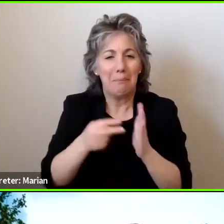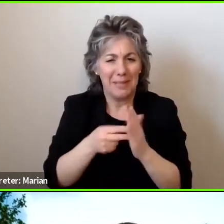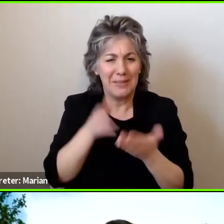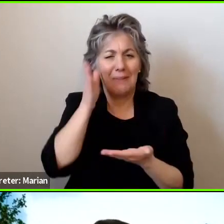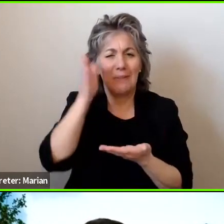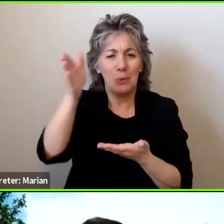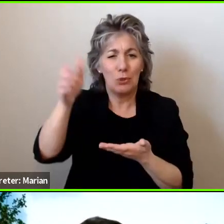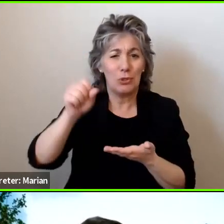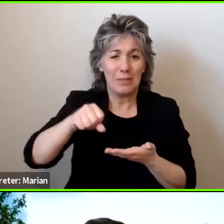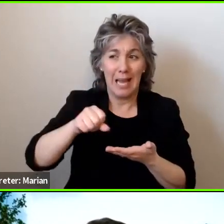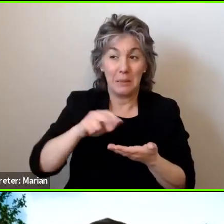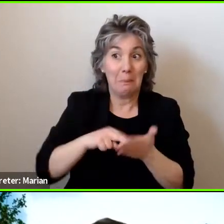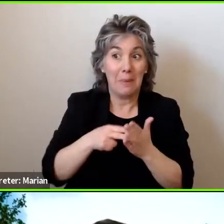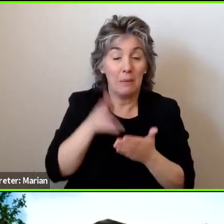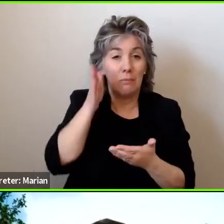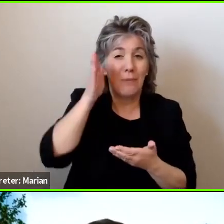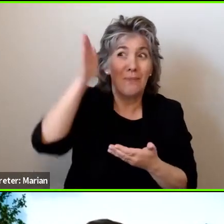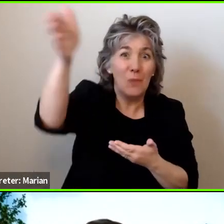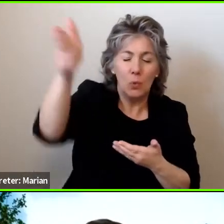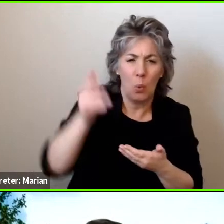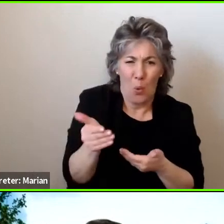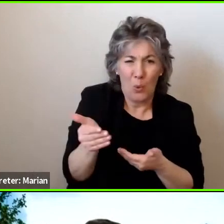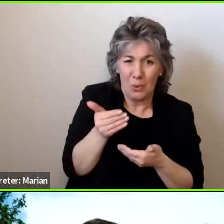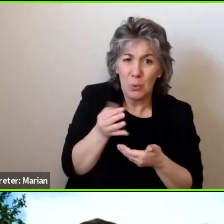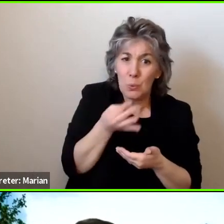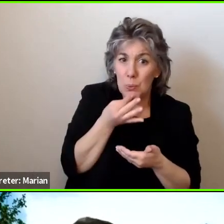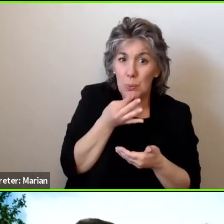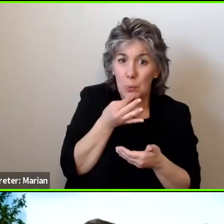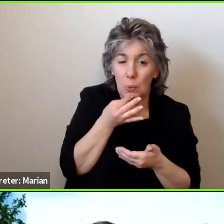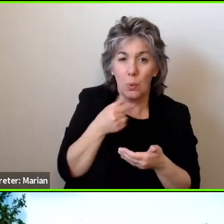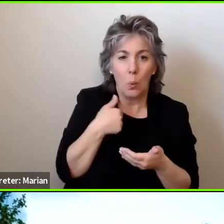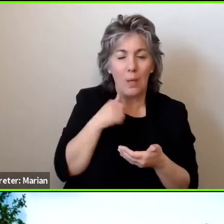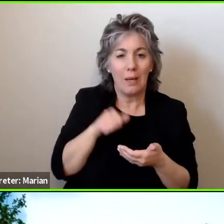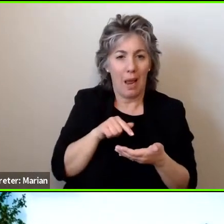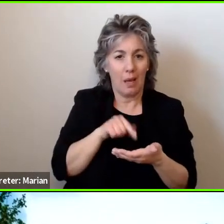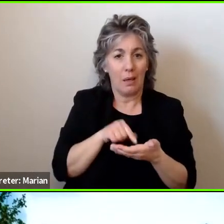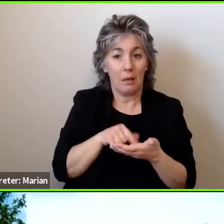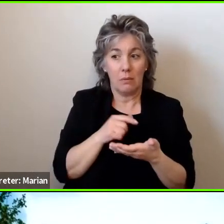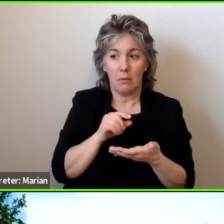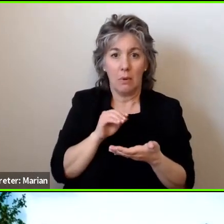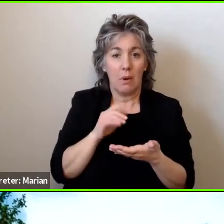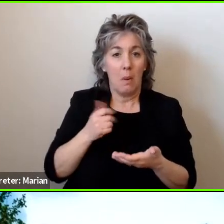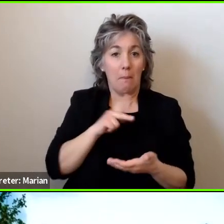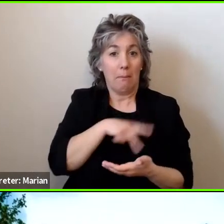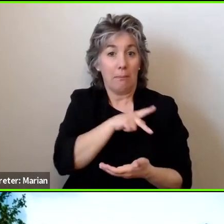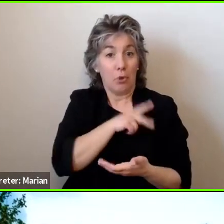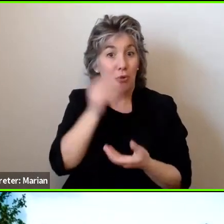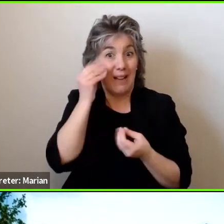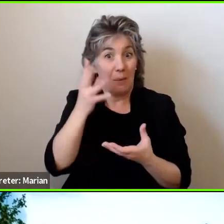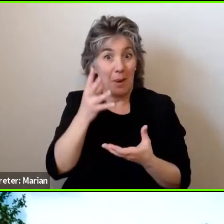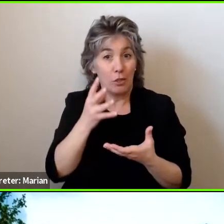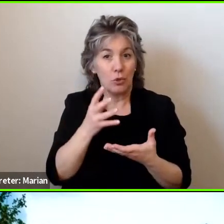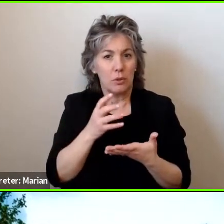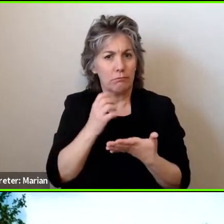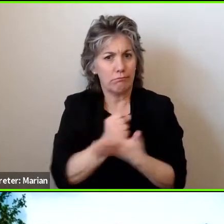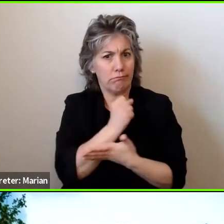-too-distant future where we're leveraging personalized information to make things easier for the disabled and for wheelchair users. So